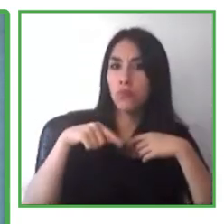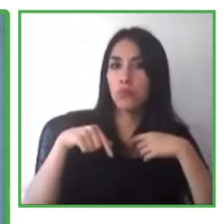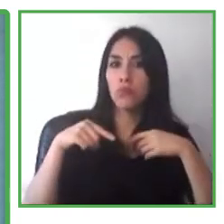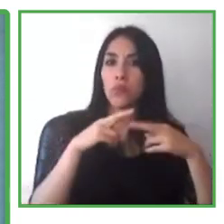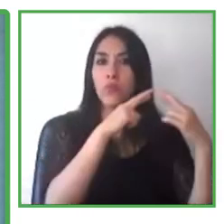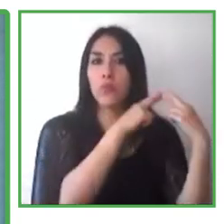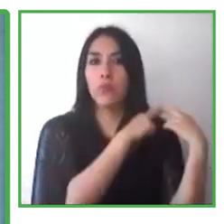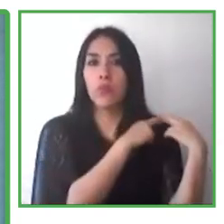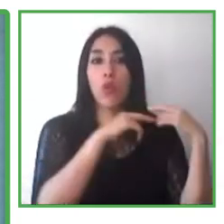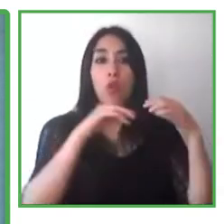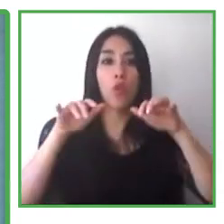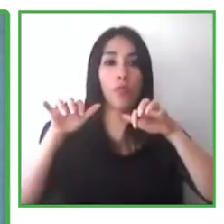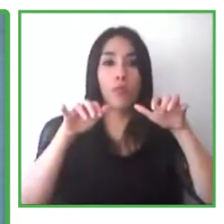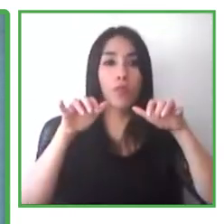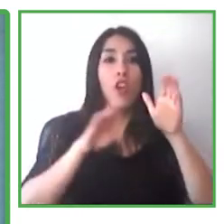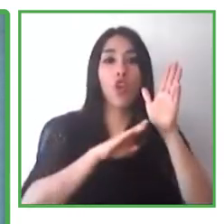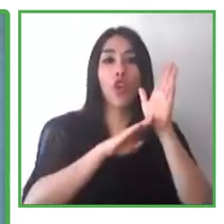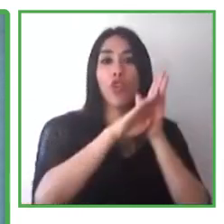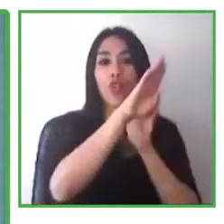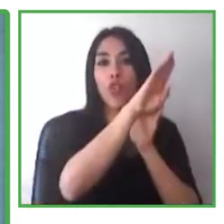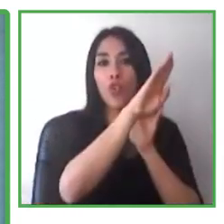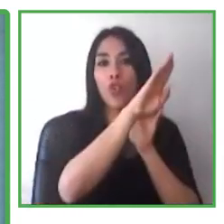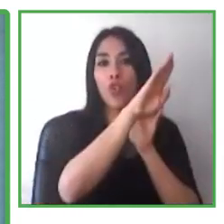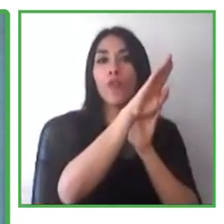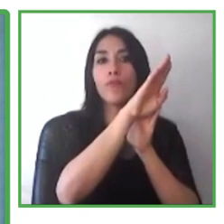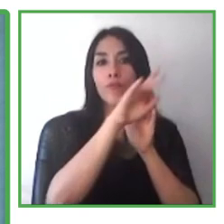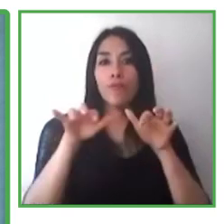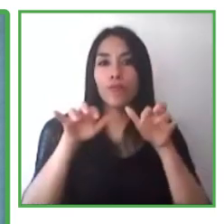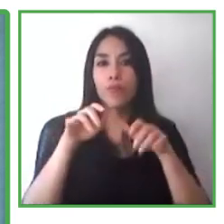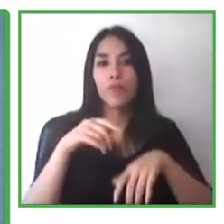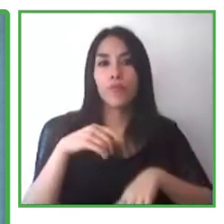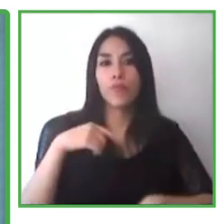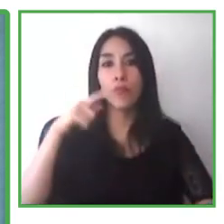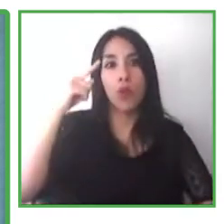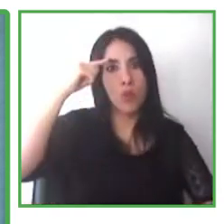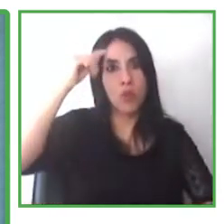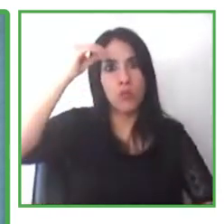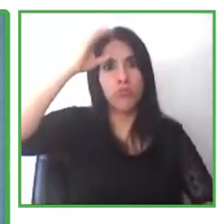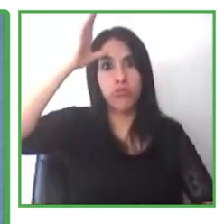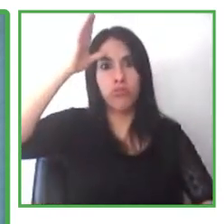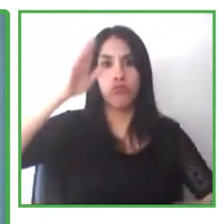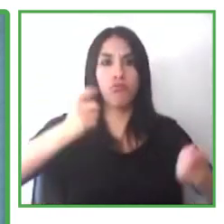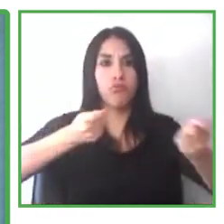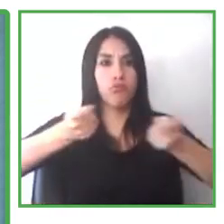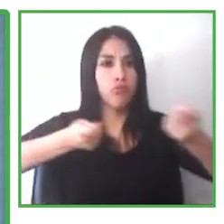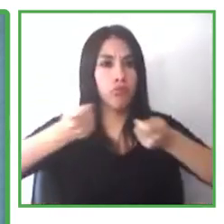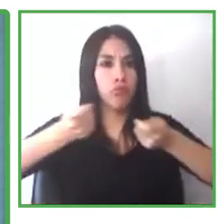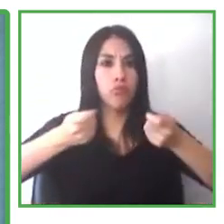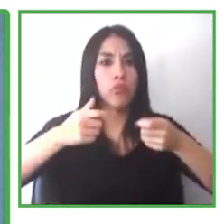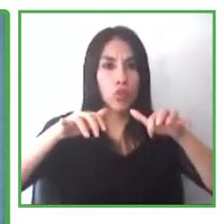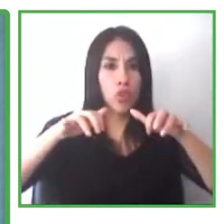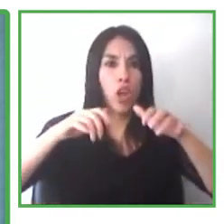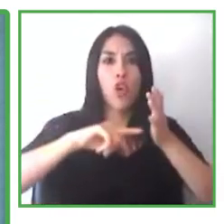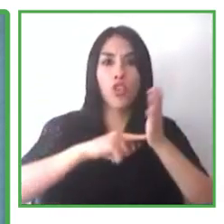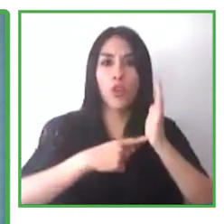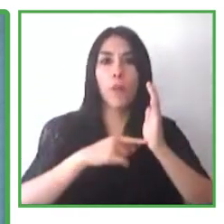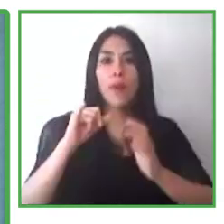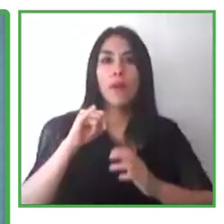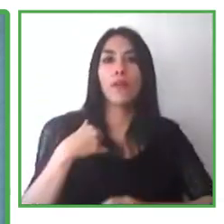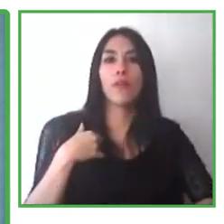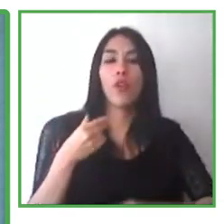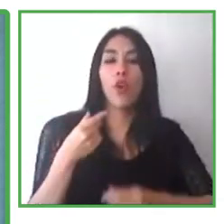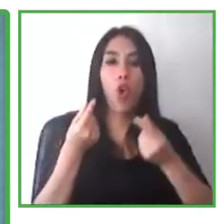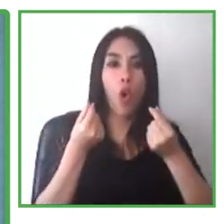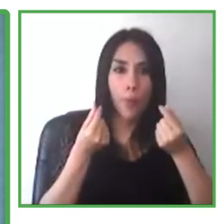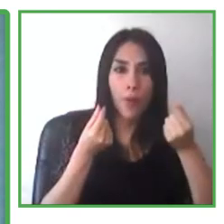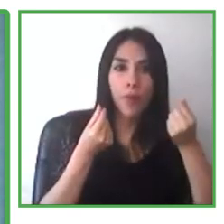and also other quality assurance assignments. We mean by this repetitive tasks that have